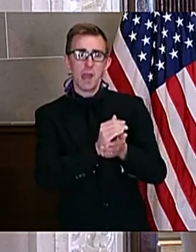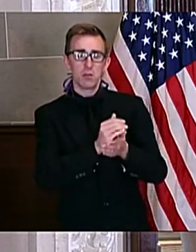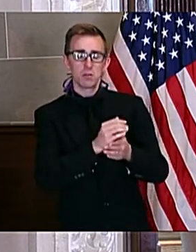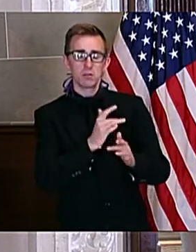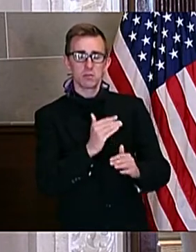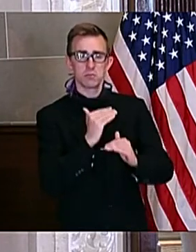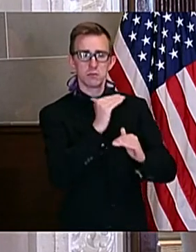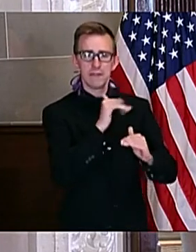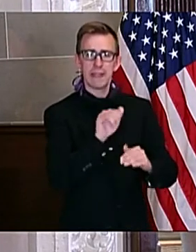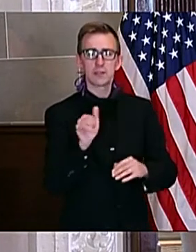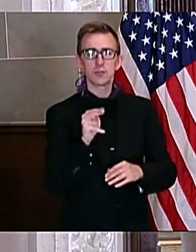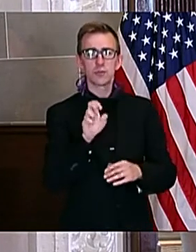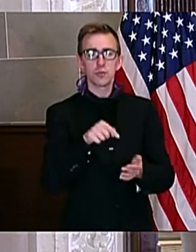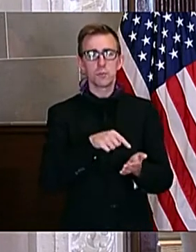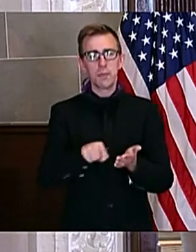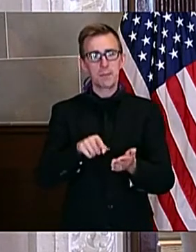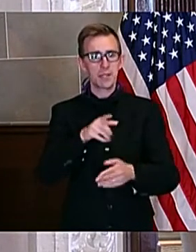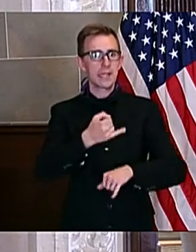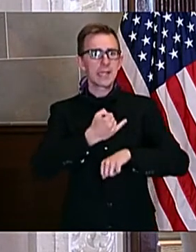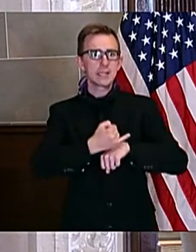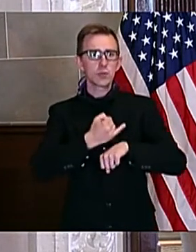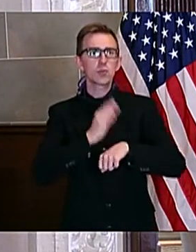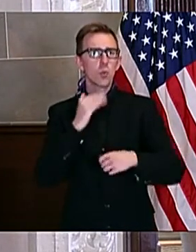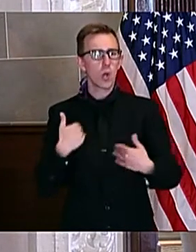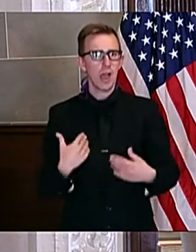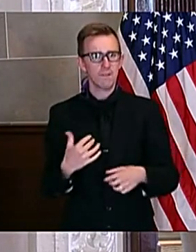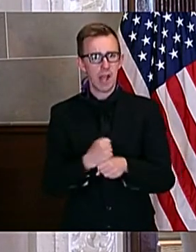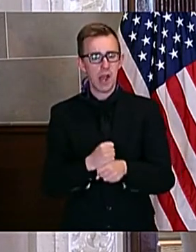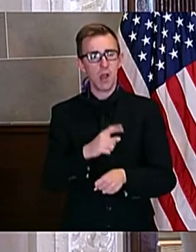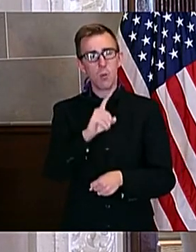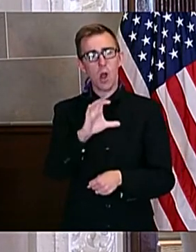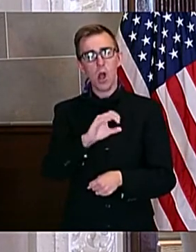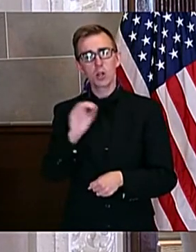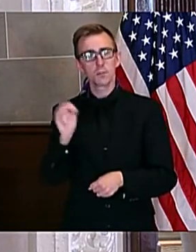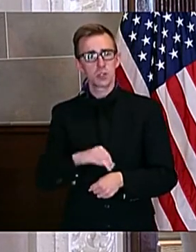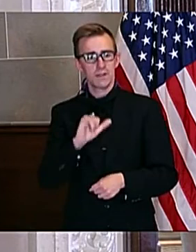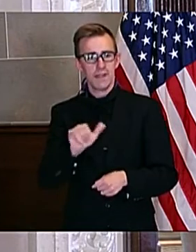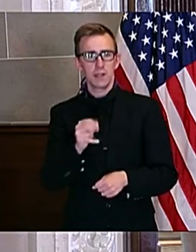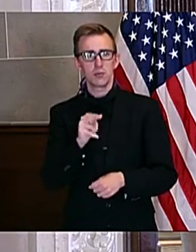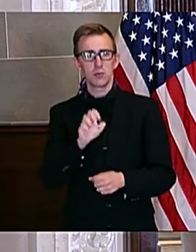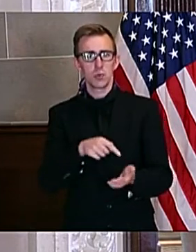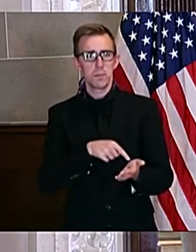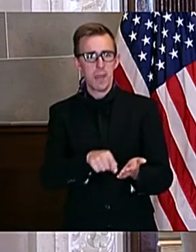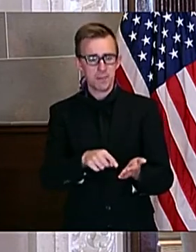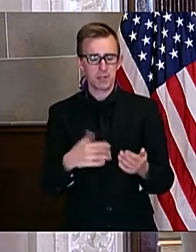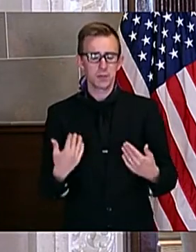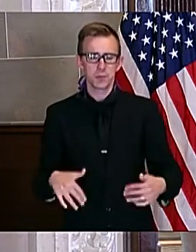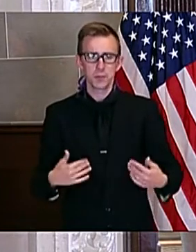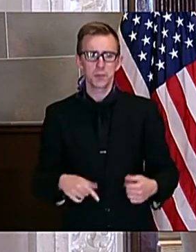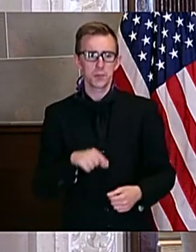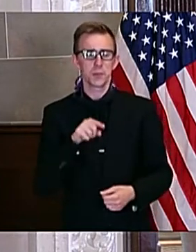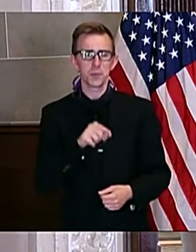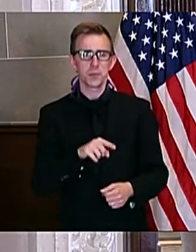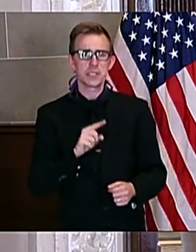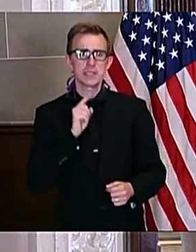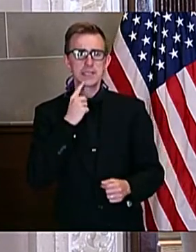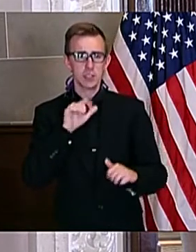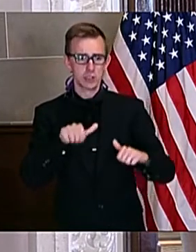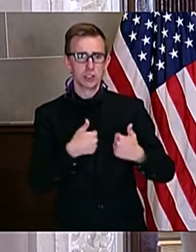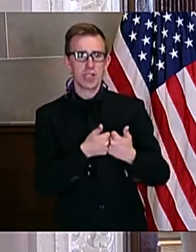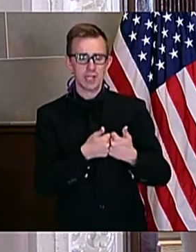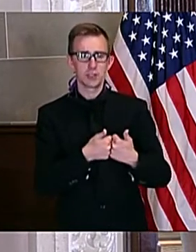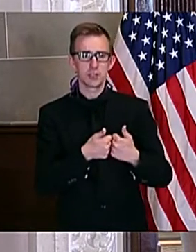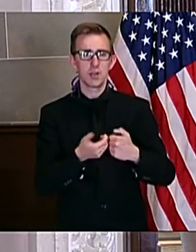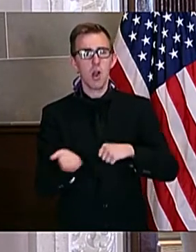the June payment that institutions would have received, and it's 100% of that June payment. This is a significant challenge that comes in